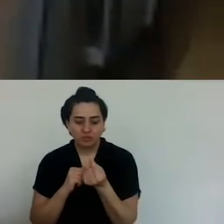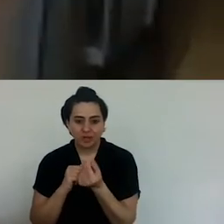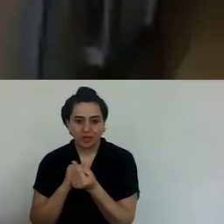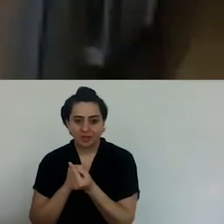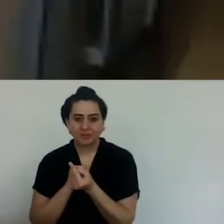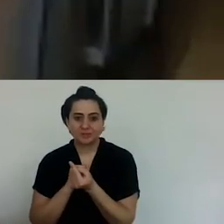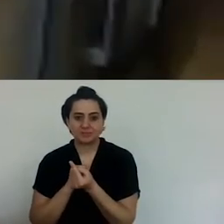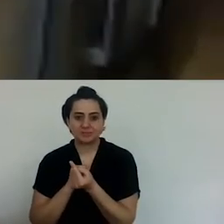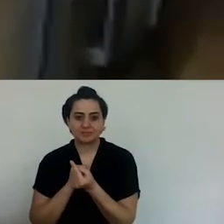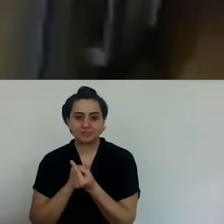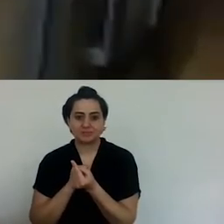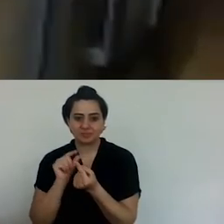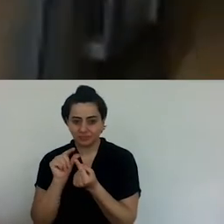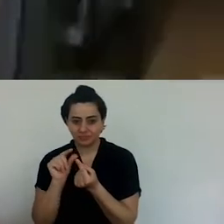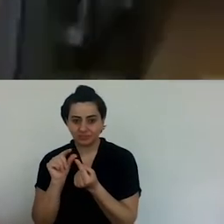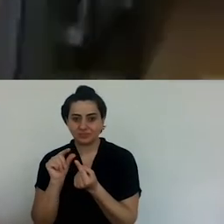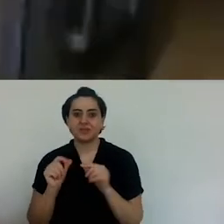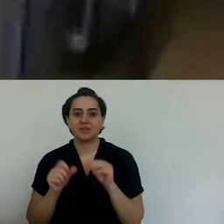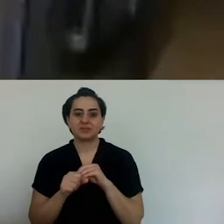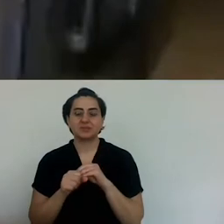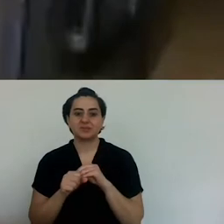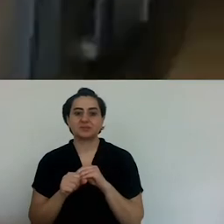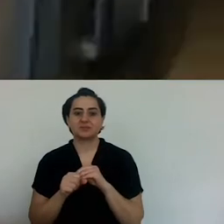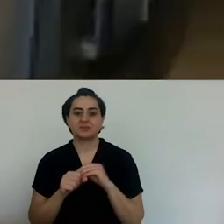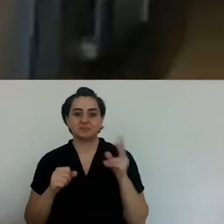Or was the fish smelling like our home?